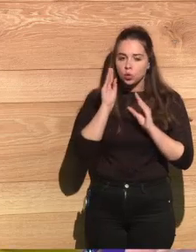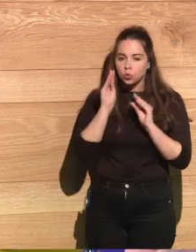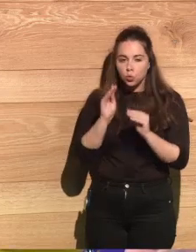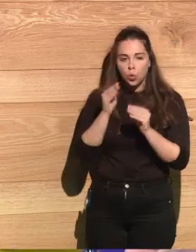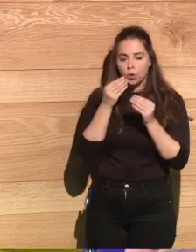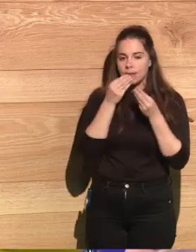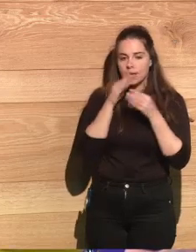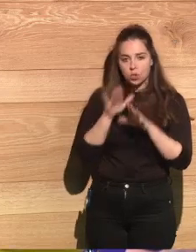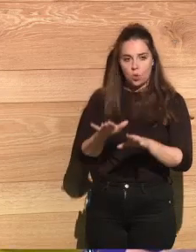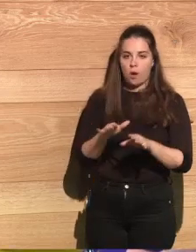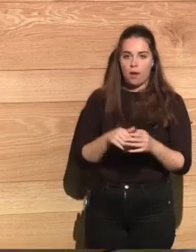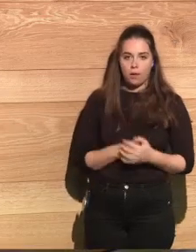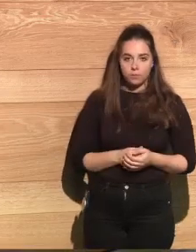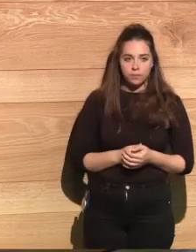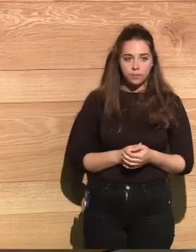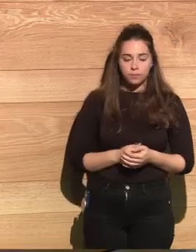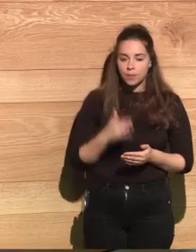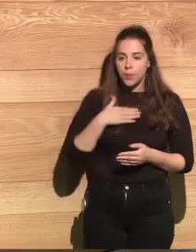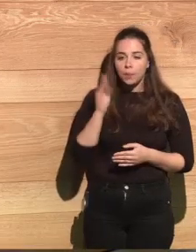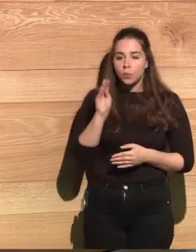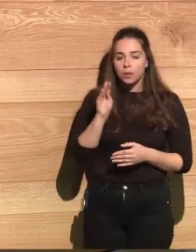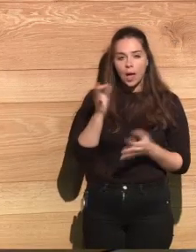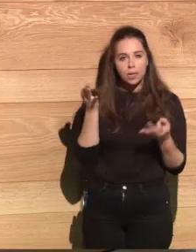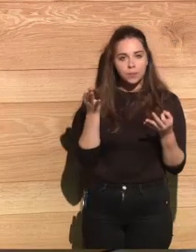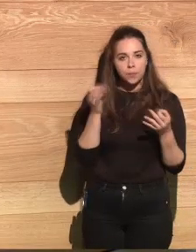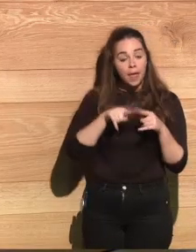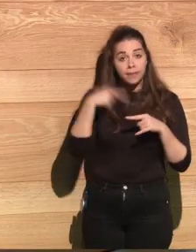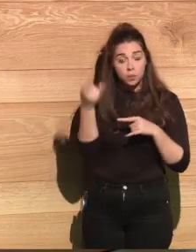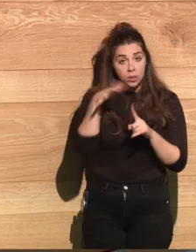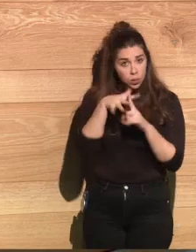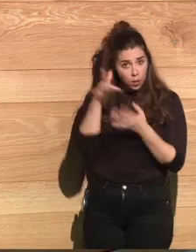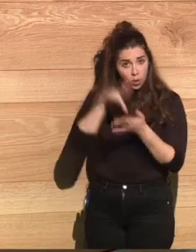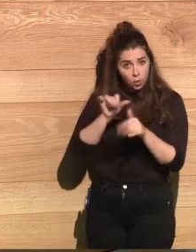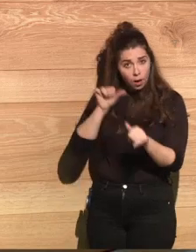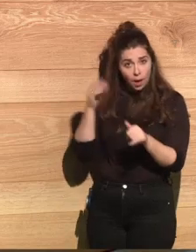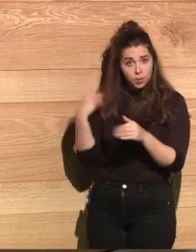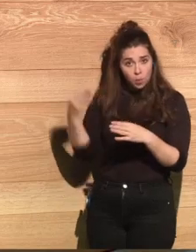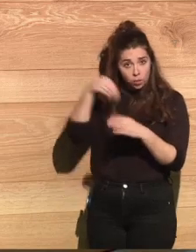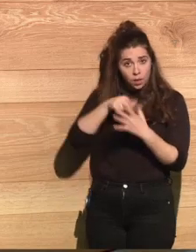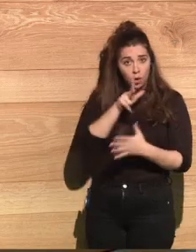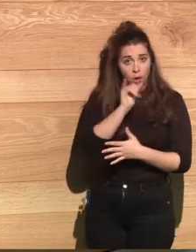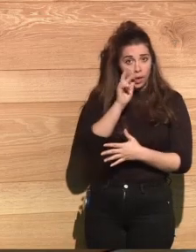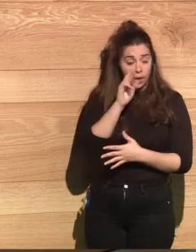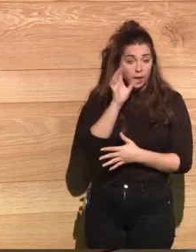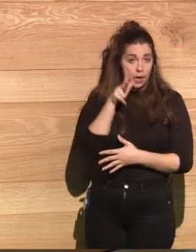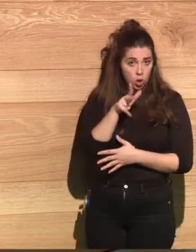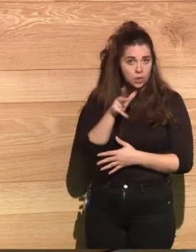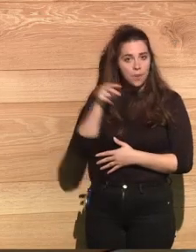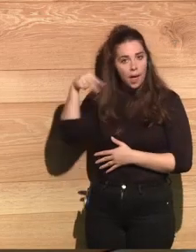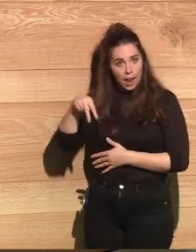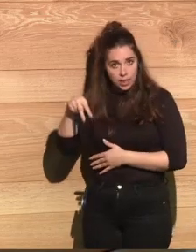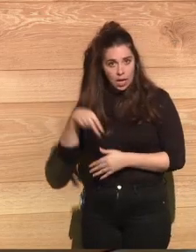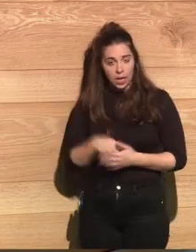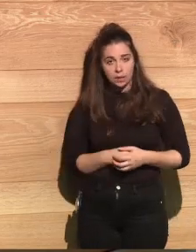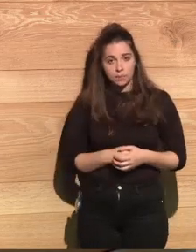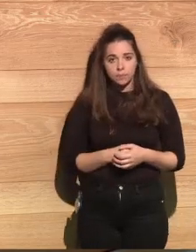after what happened in Hiroshima and Nagasaki, how do you deal personally